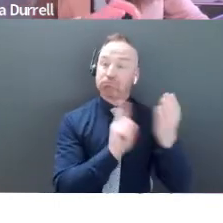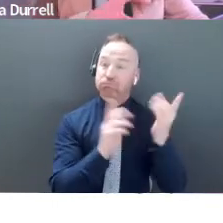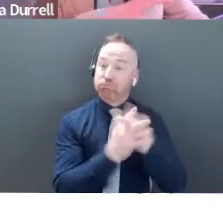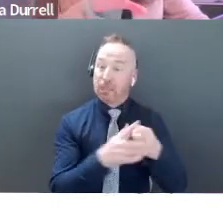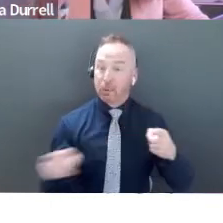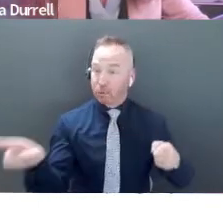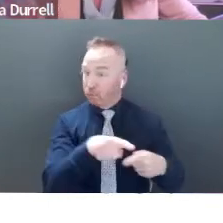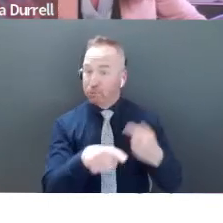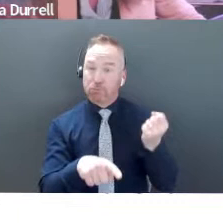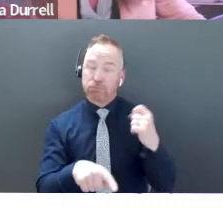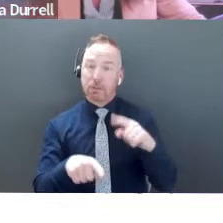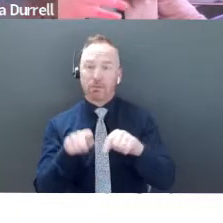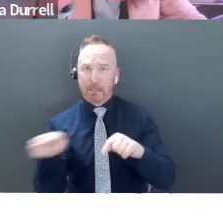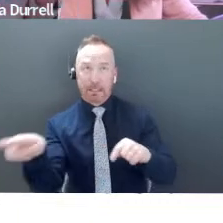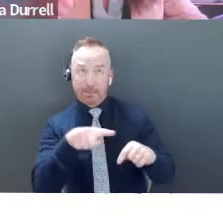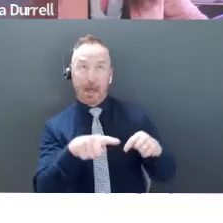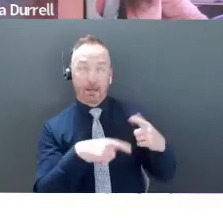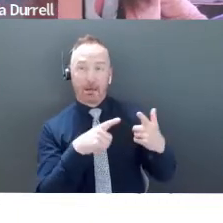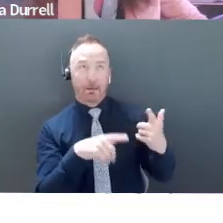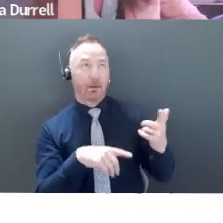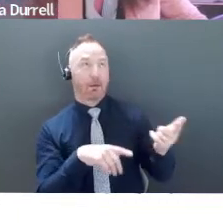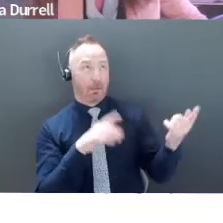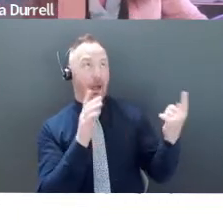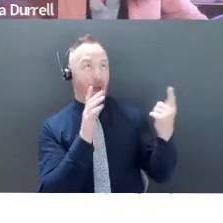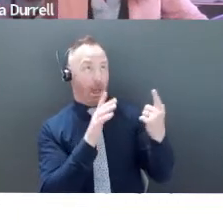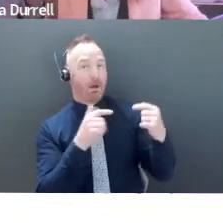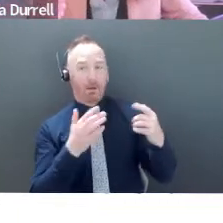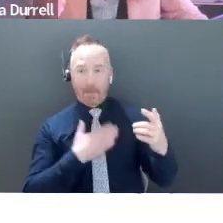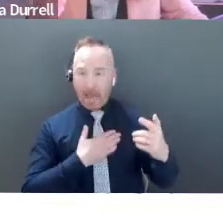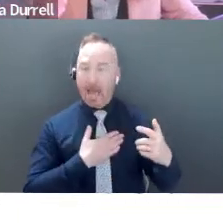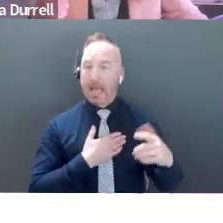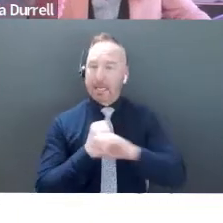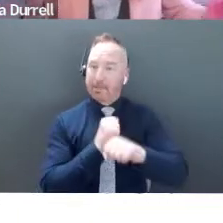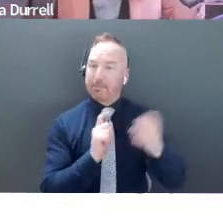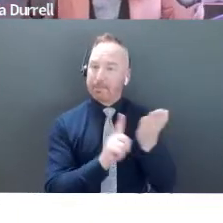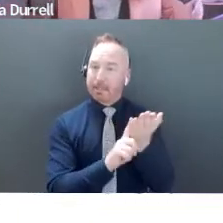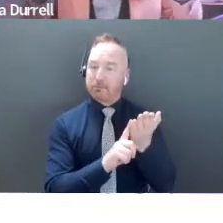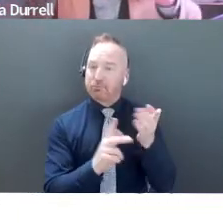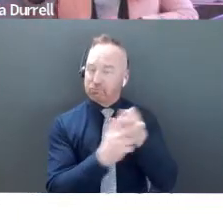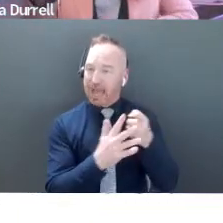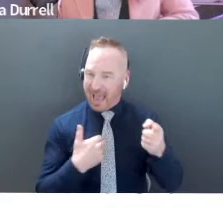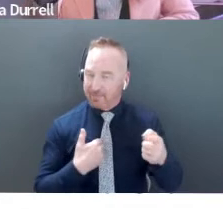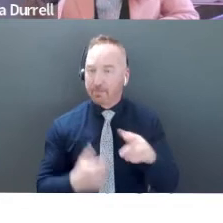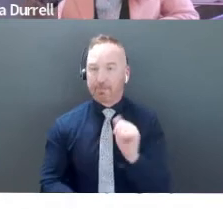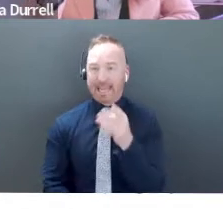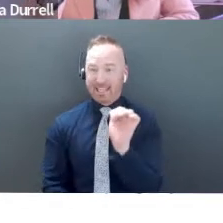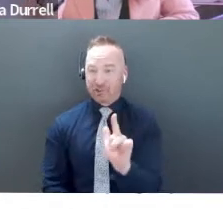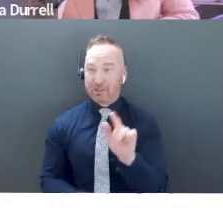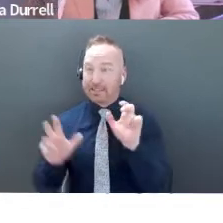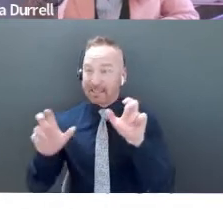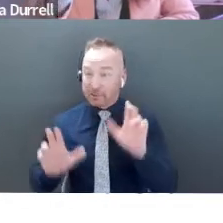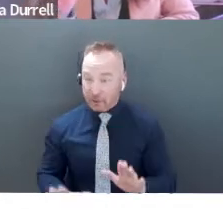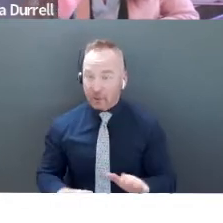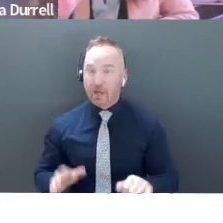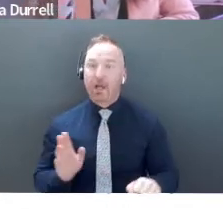understand the direction that a pitch is going. Maybe even have your own pitches, but for an angel investor, they're hearing about you once first time,